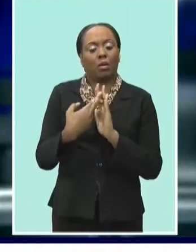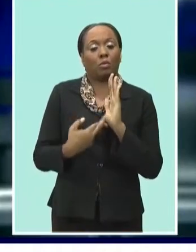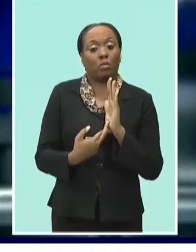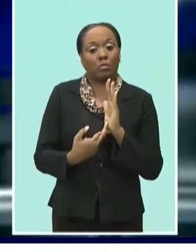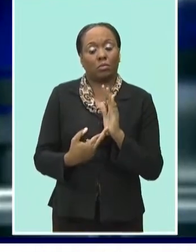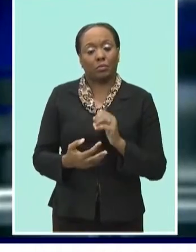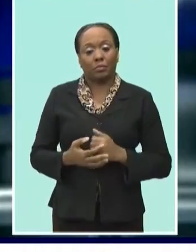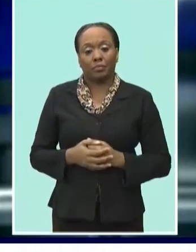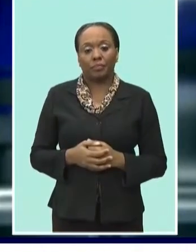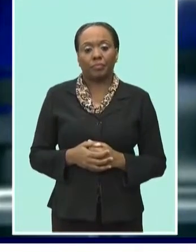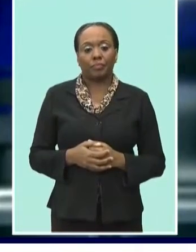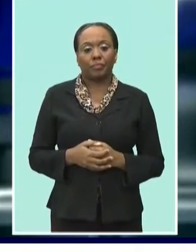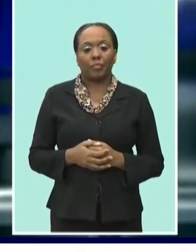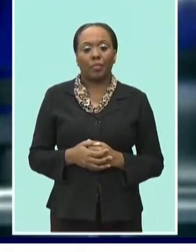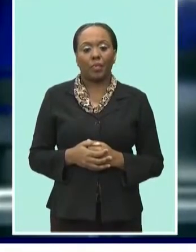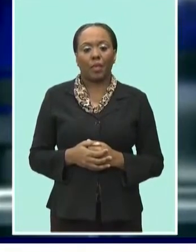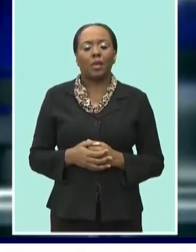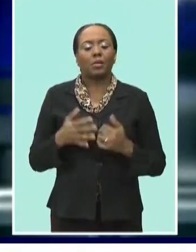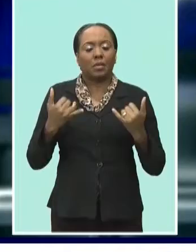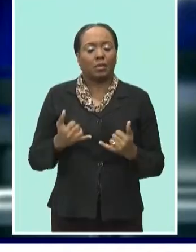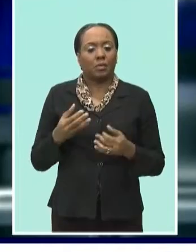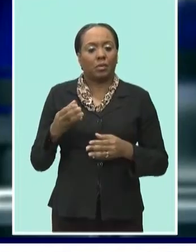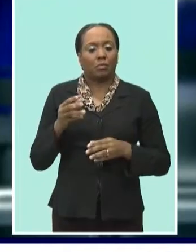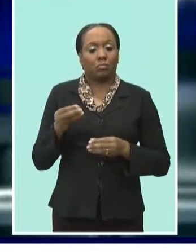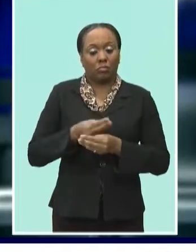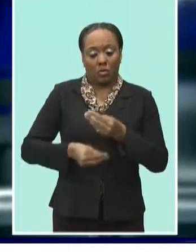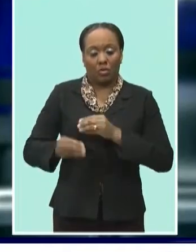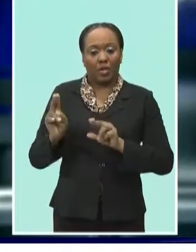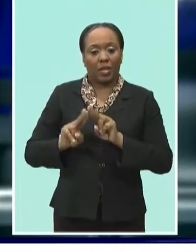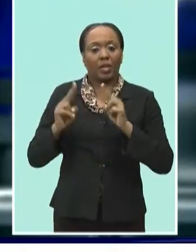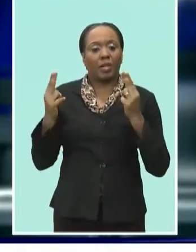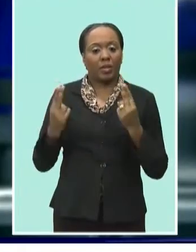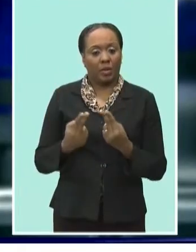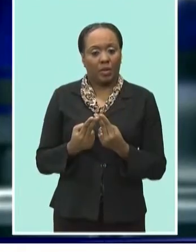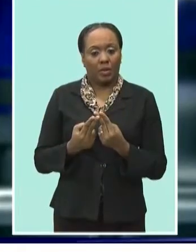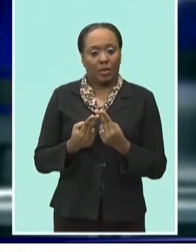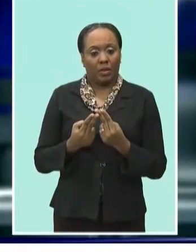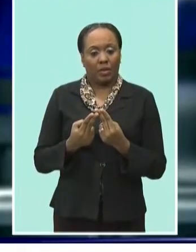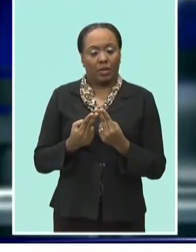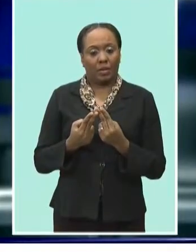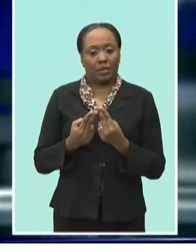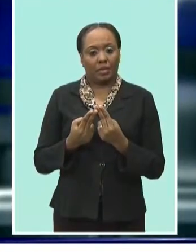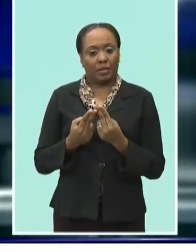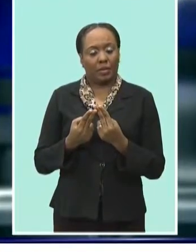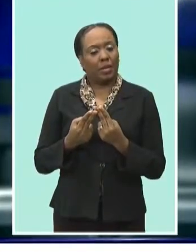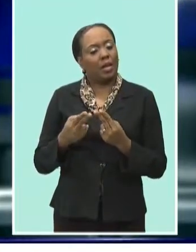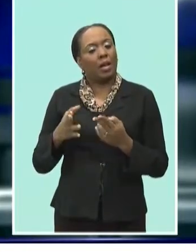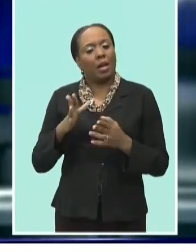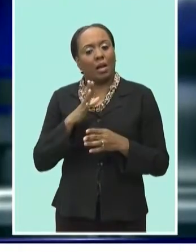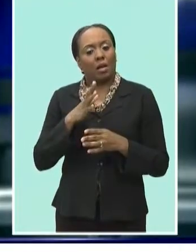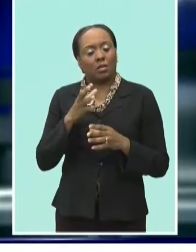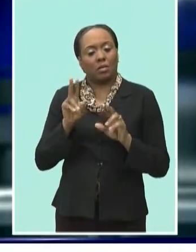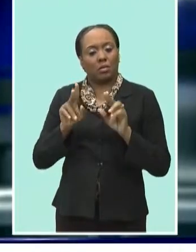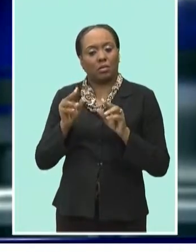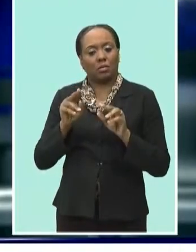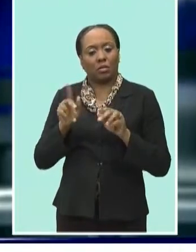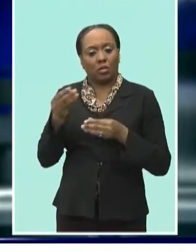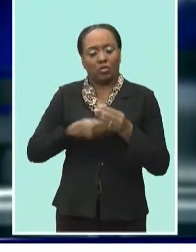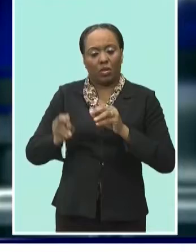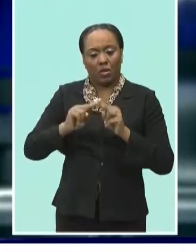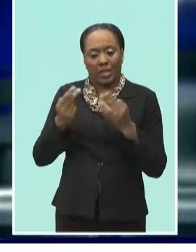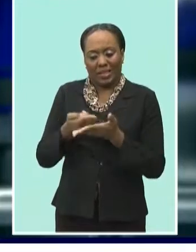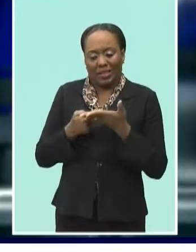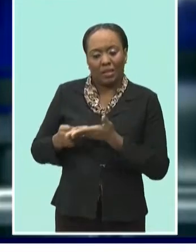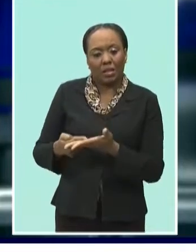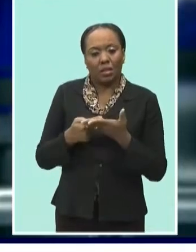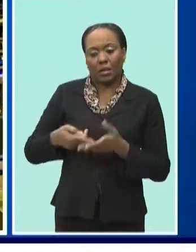Now, the country's position as it relates to the trade union movement was dealt with by Ambassador to the United Nations Elizabeth Thompson. She was